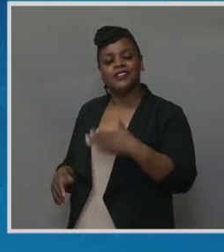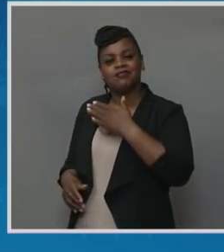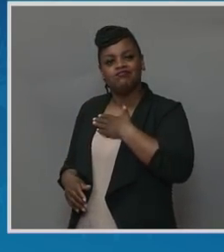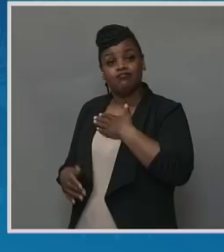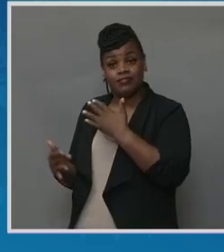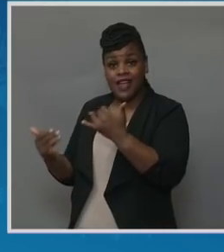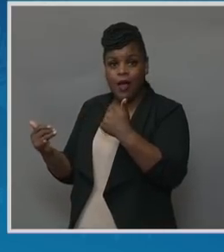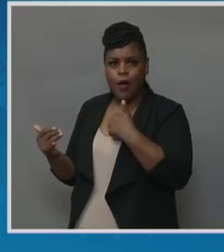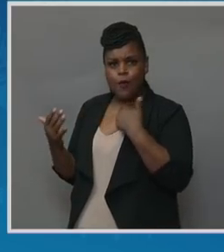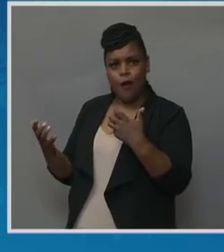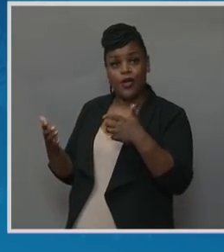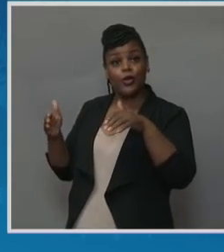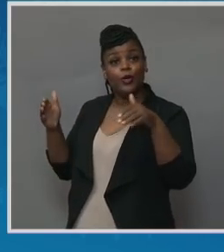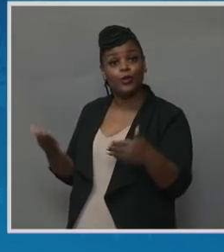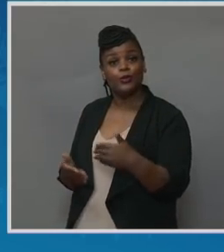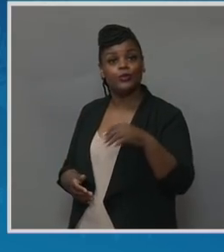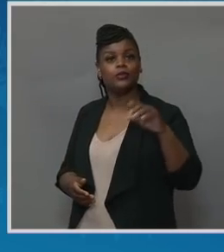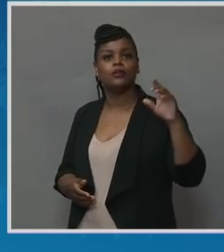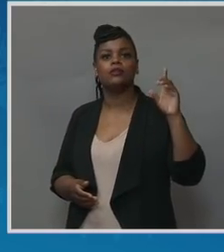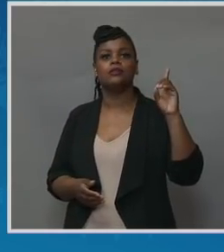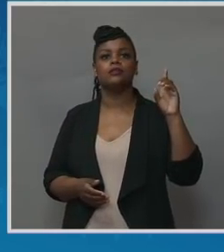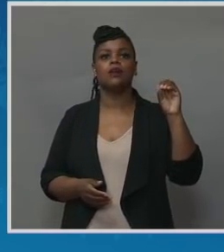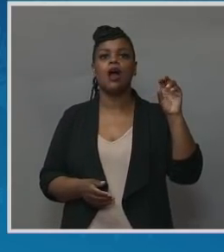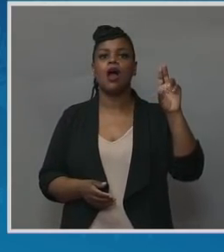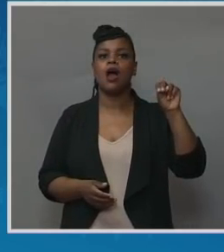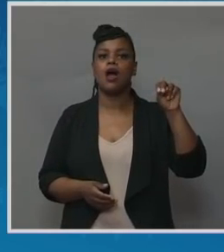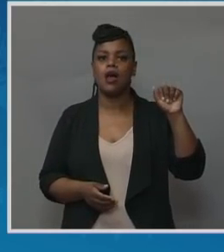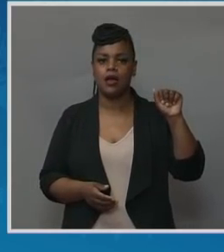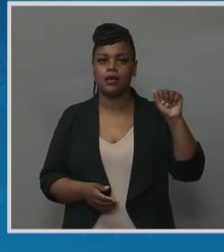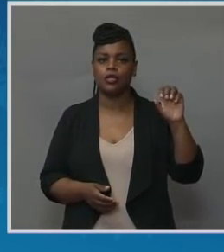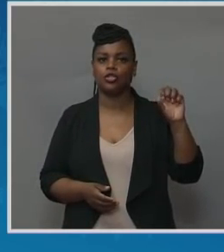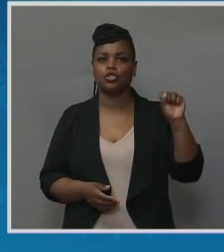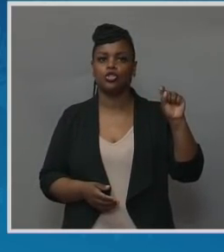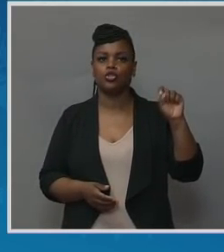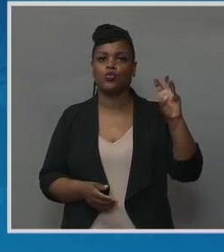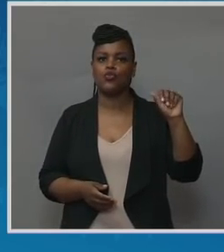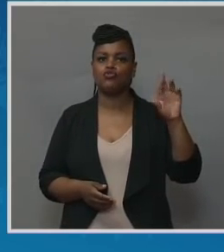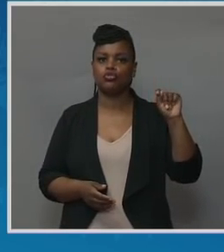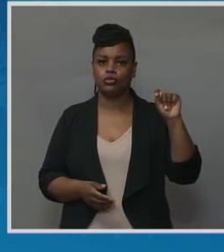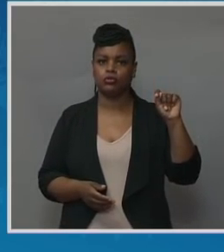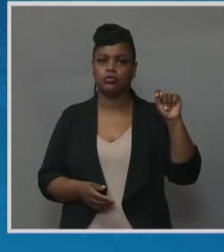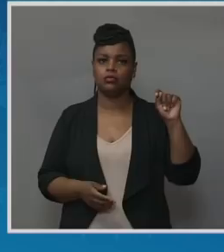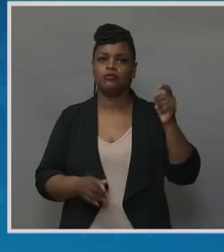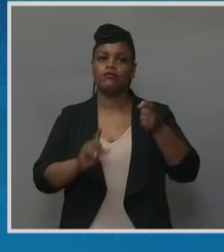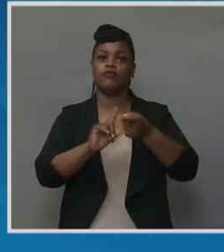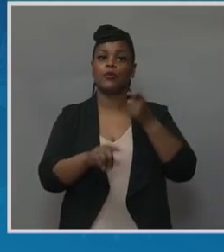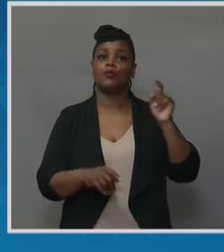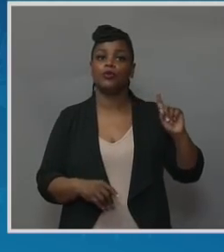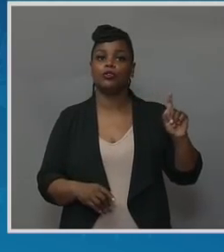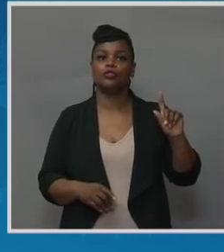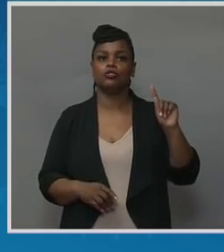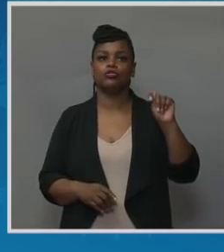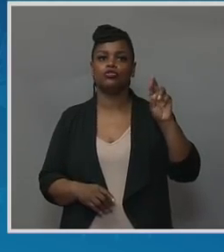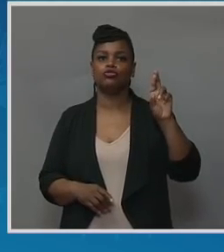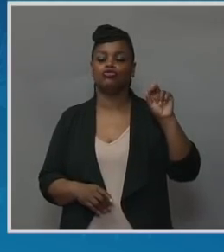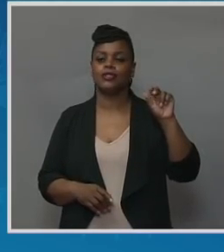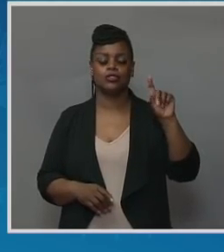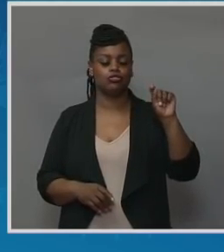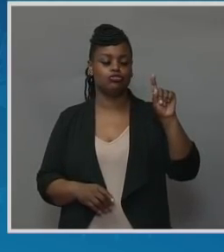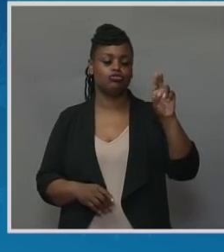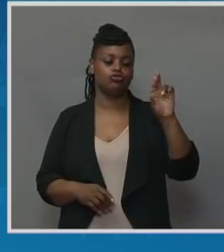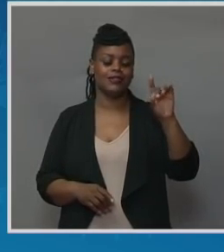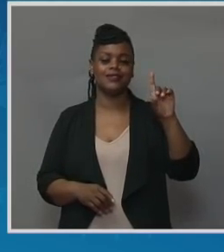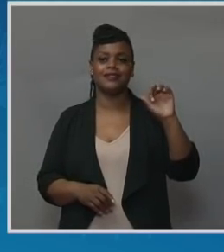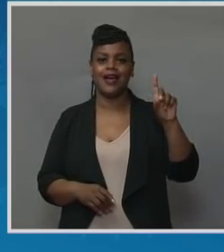Trim-Stewart, who's a proud native of Trinidad and Tobago. She's a mom and a grandmother, and